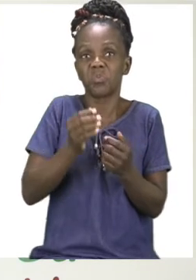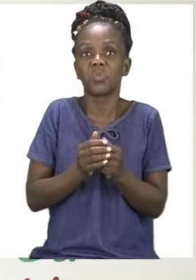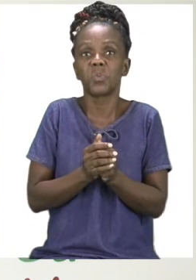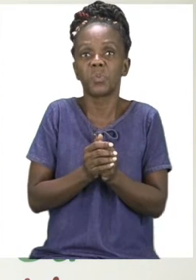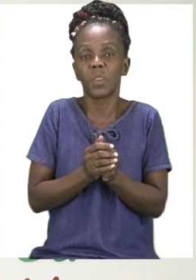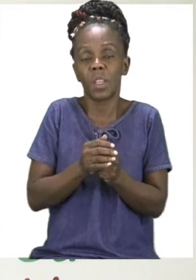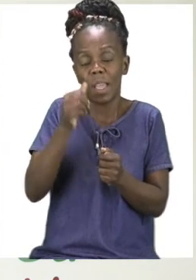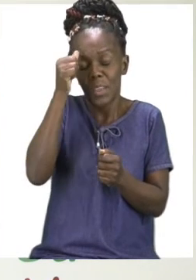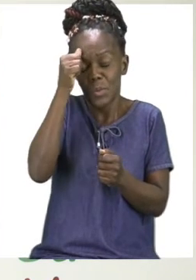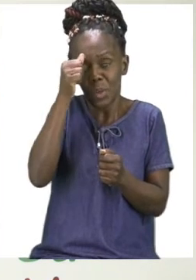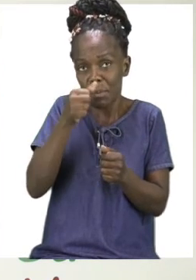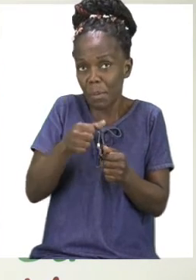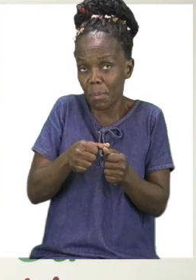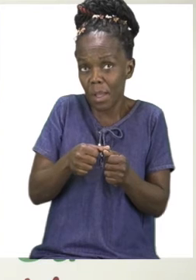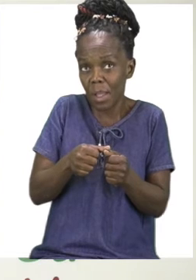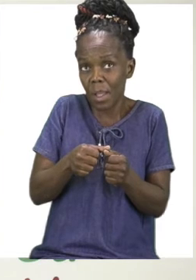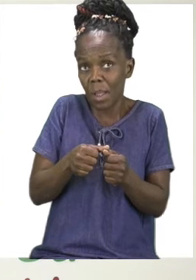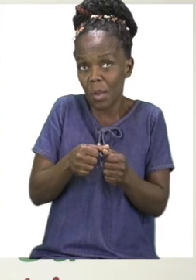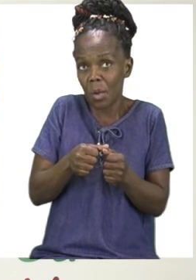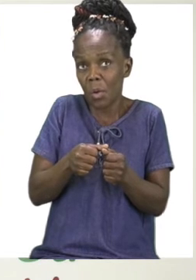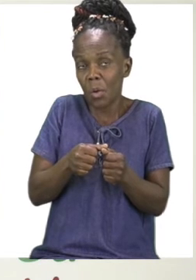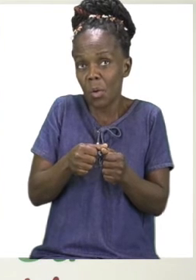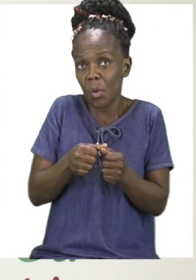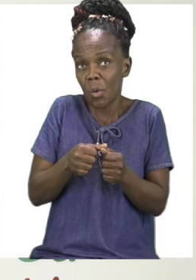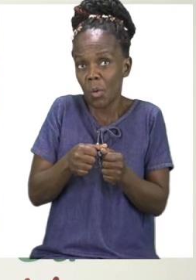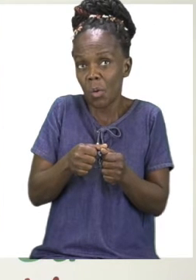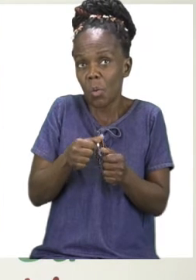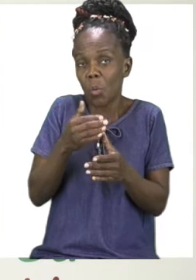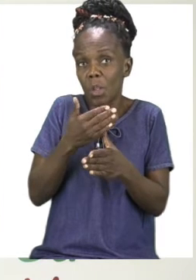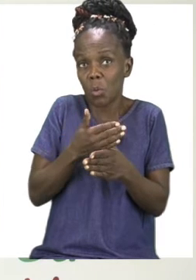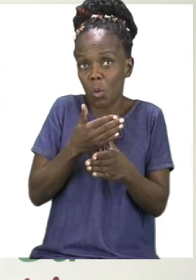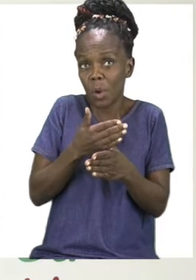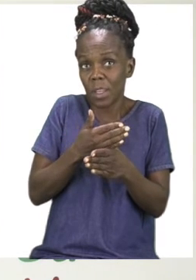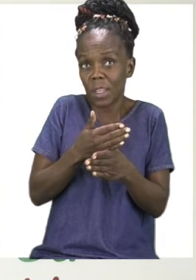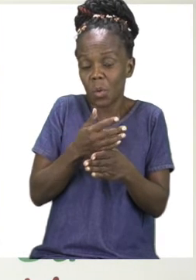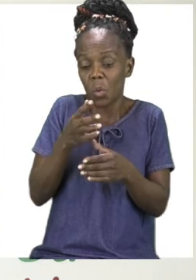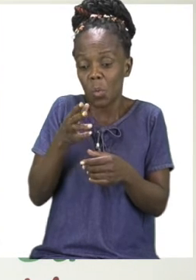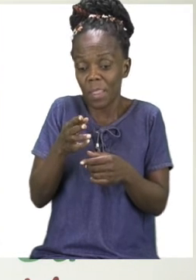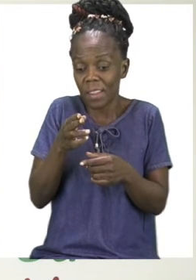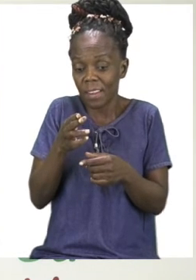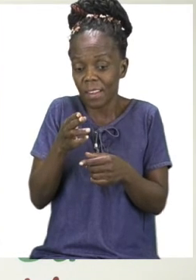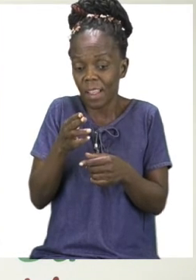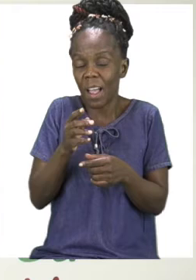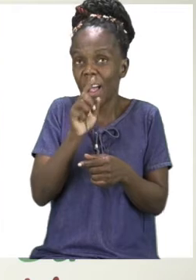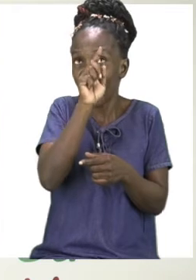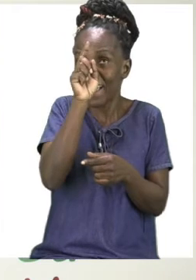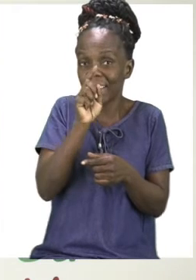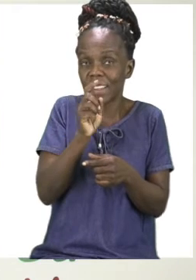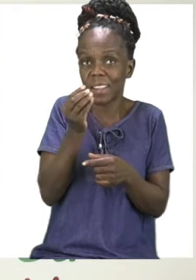dangerous. If you are going to use a pair of scissors, make sure that there is an adult around you.